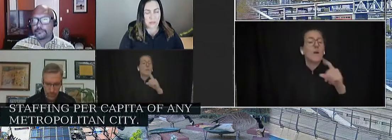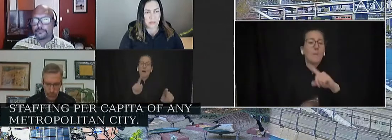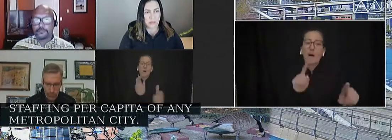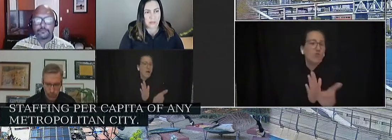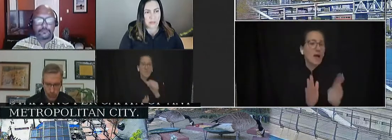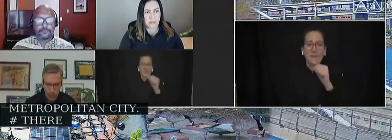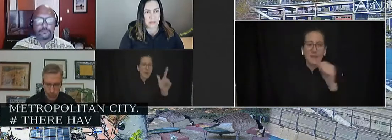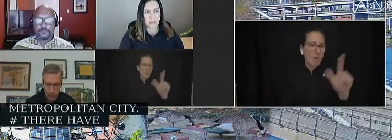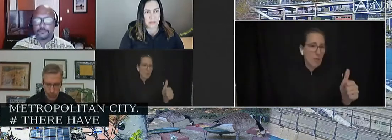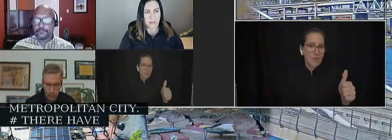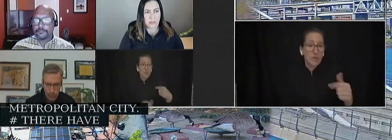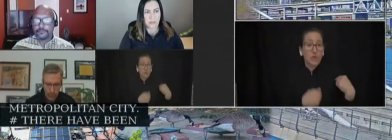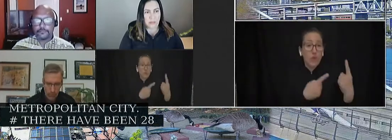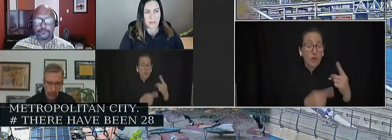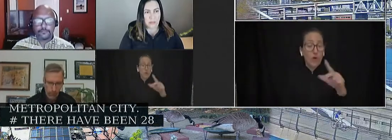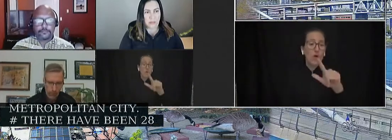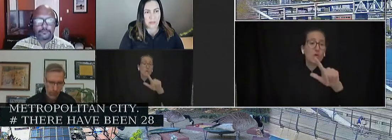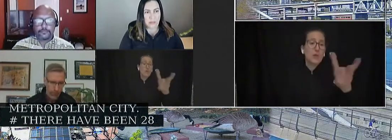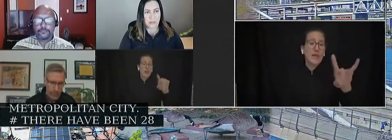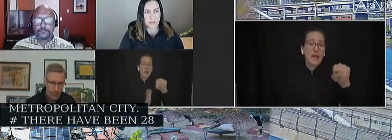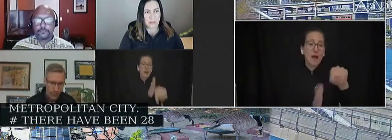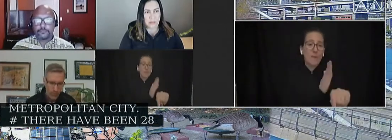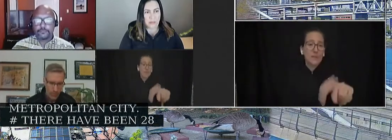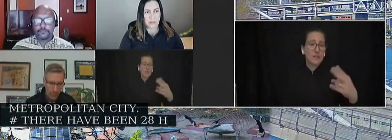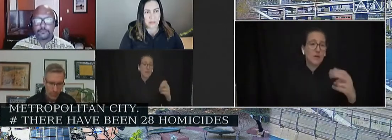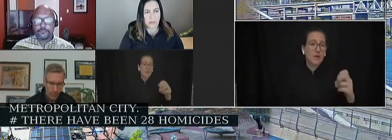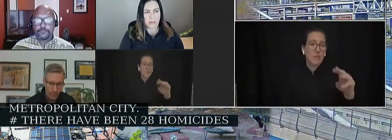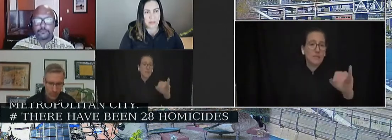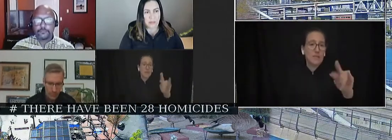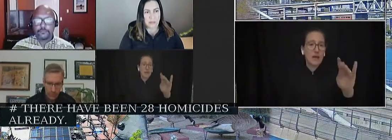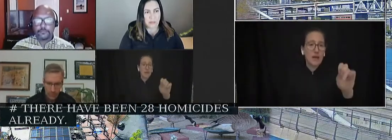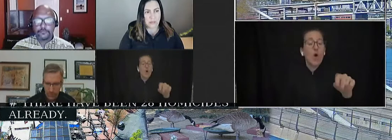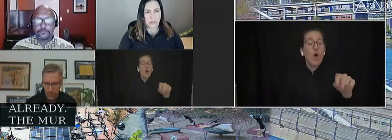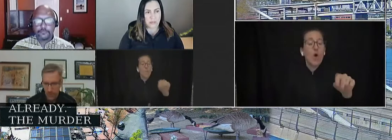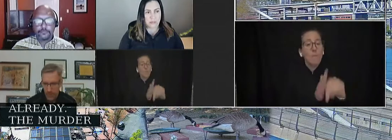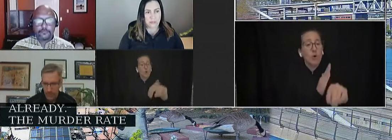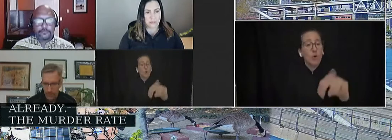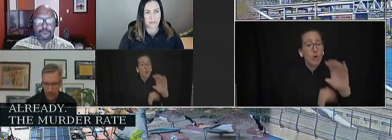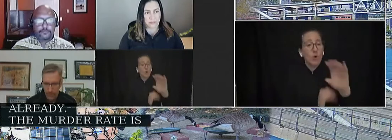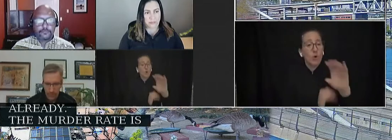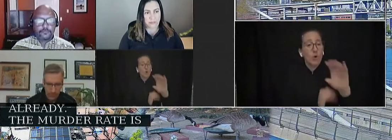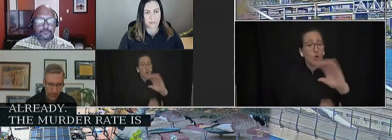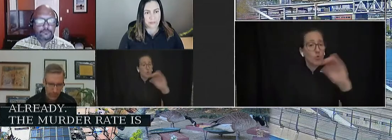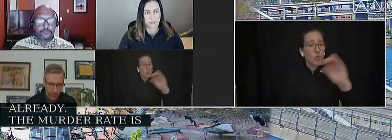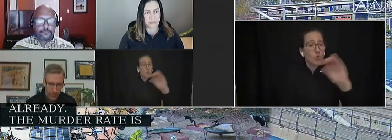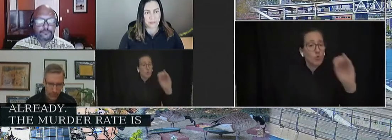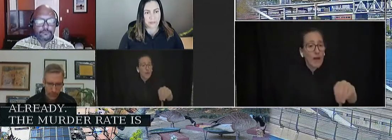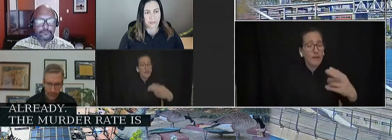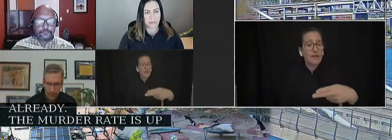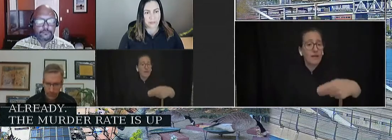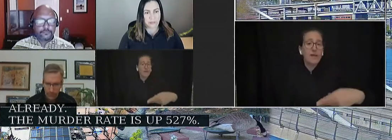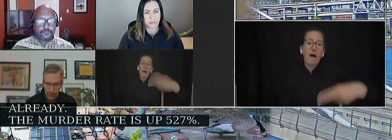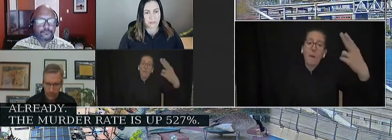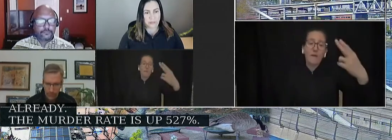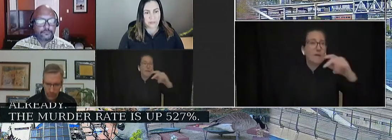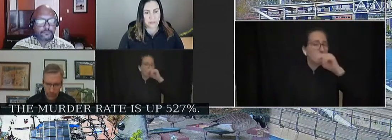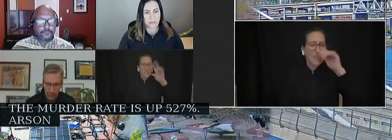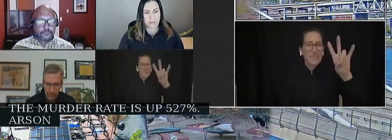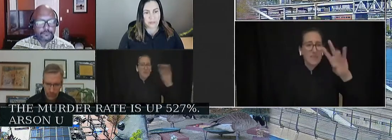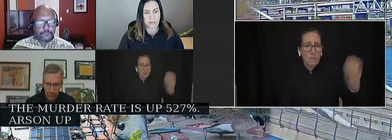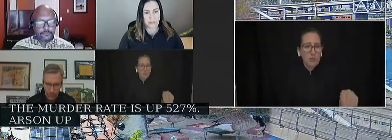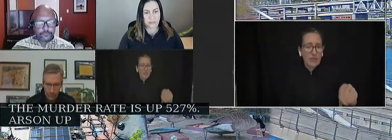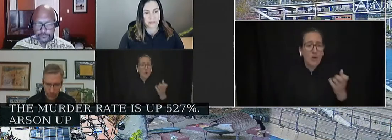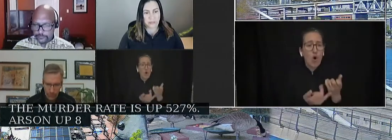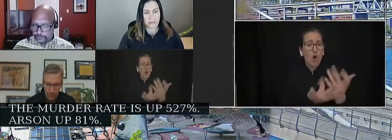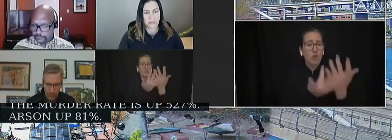March of this year, the murder rate is up 527 percent over the average of the past three years. Arson is up 81 percent. Vandalism up